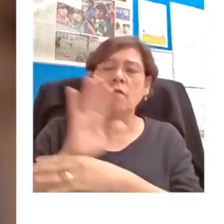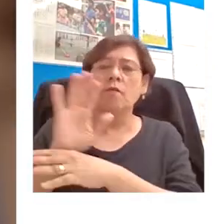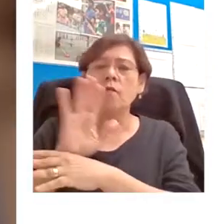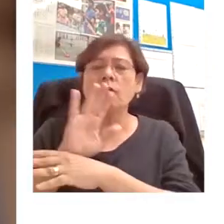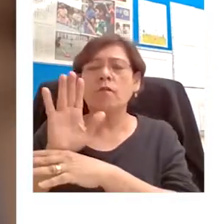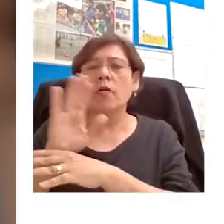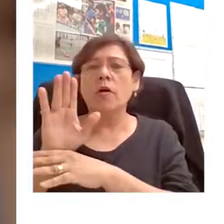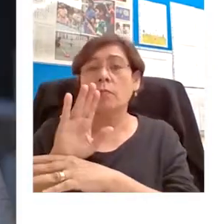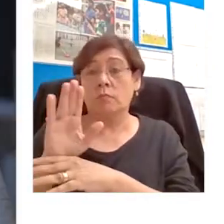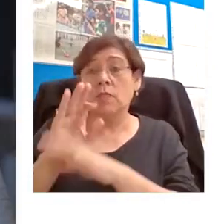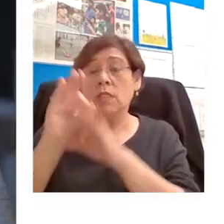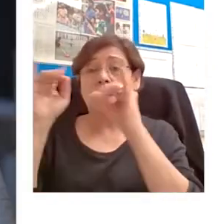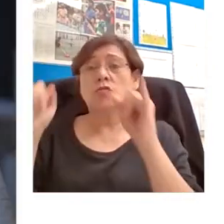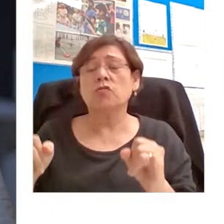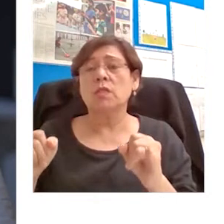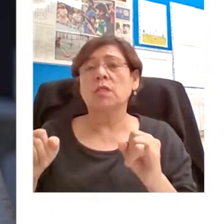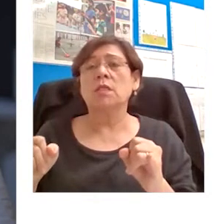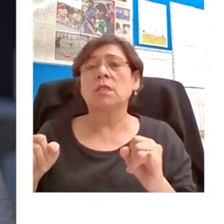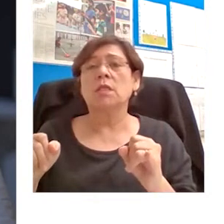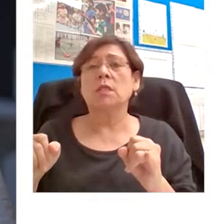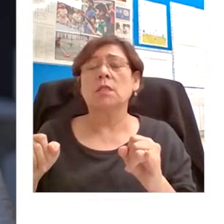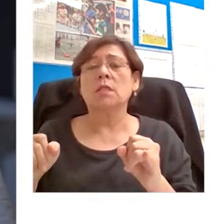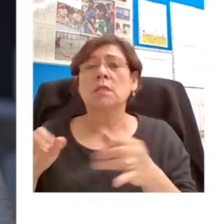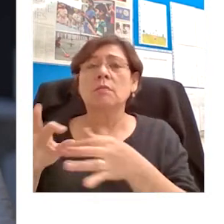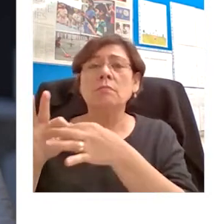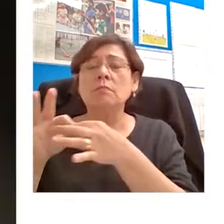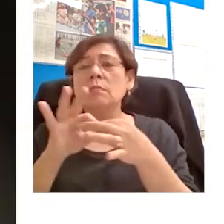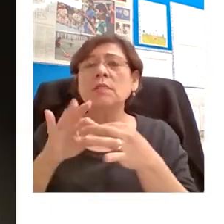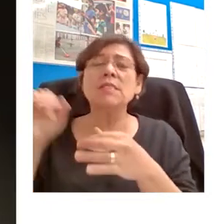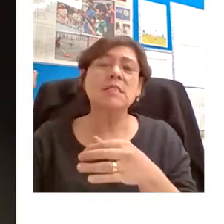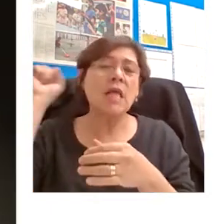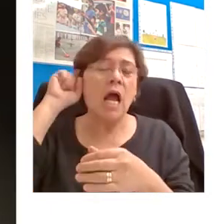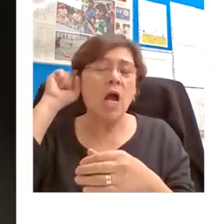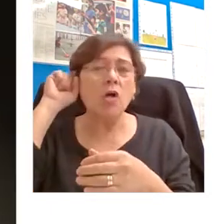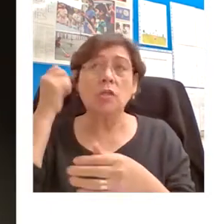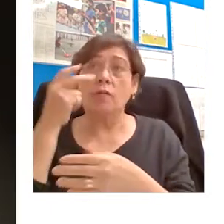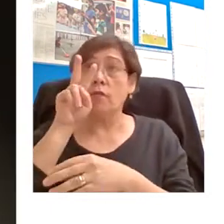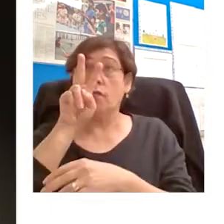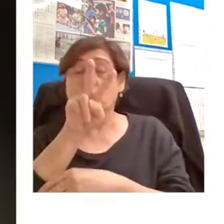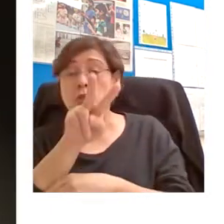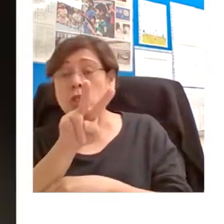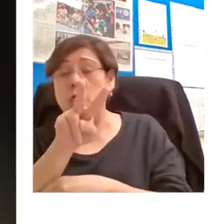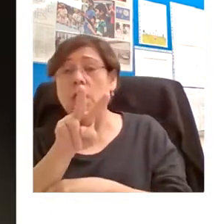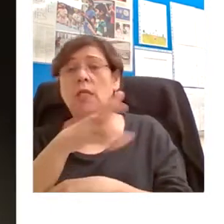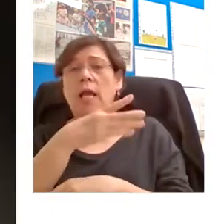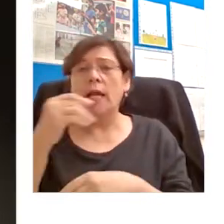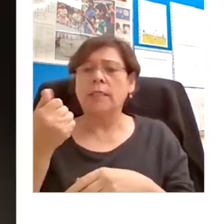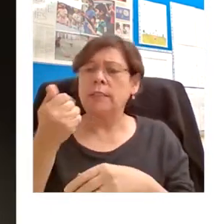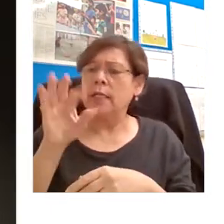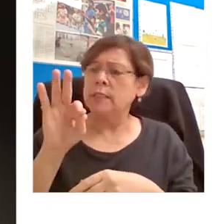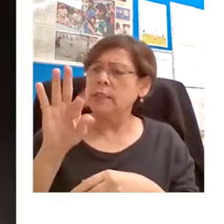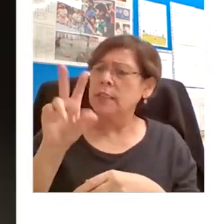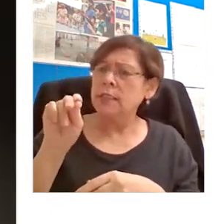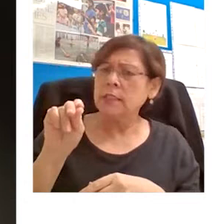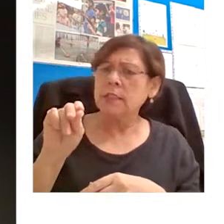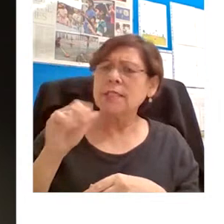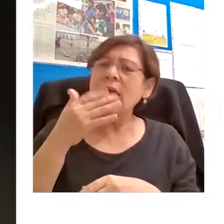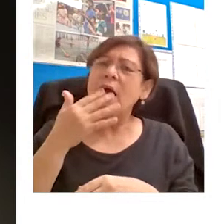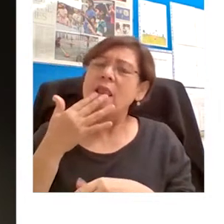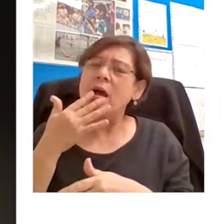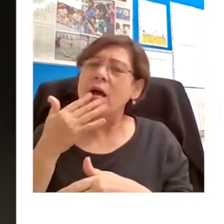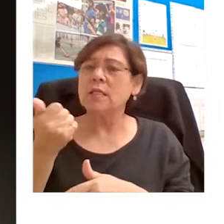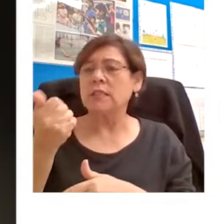the synchronized sound and vision in the 1920s, the breakthrough of color in the 1930s, television in the